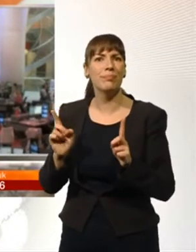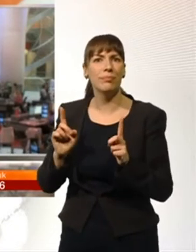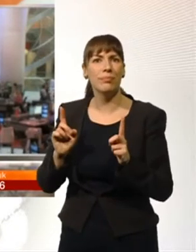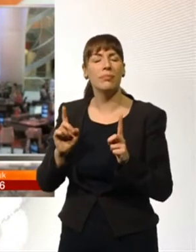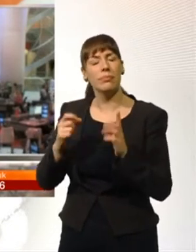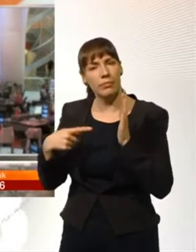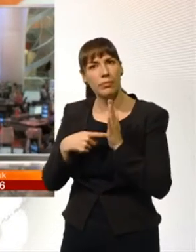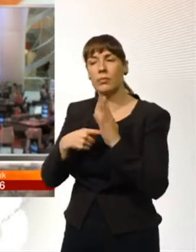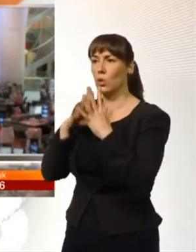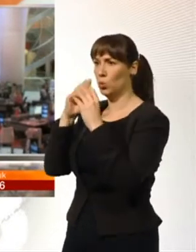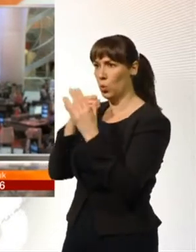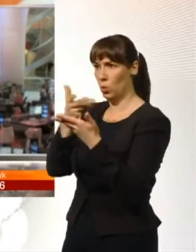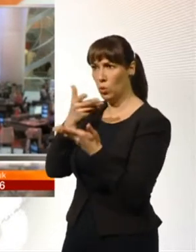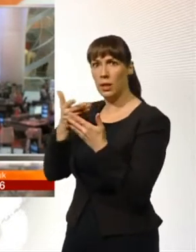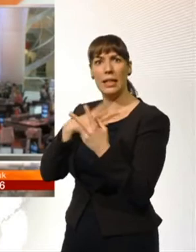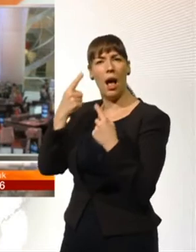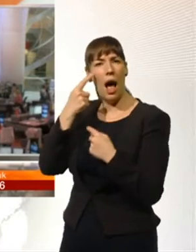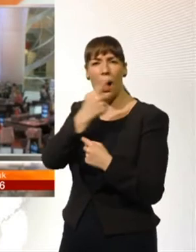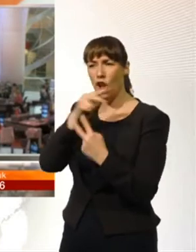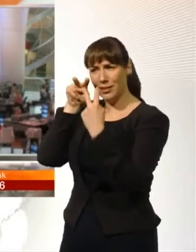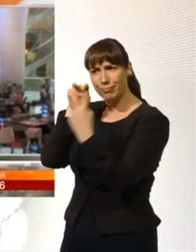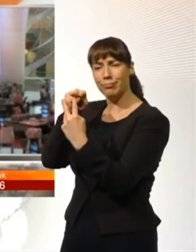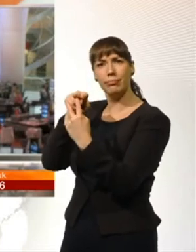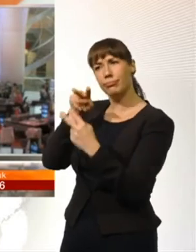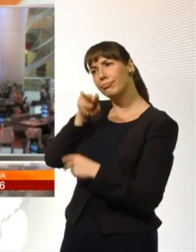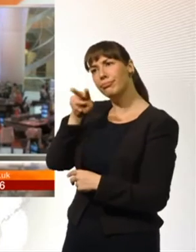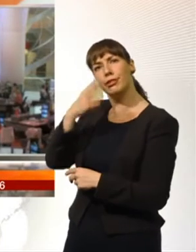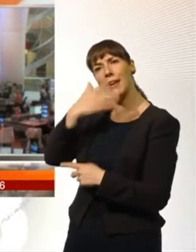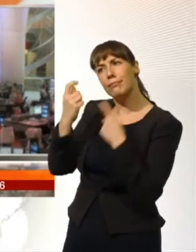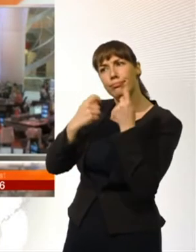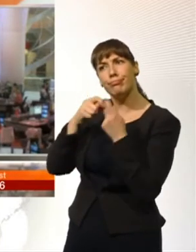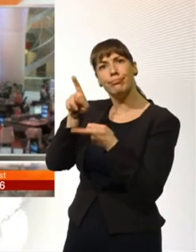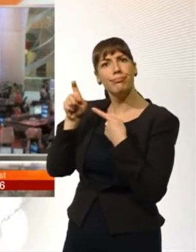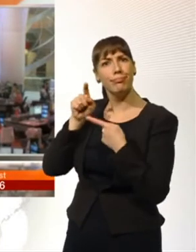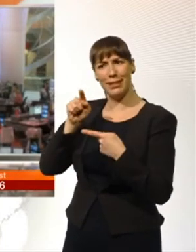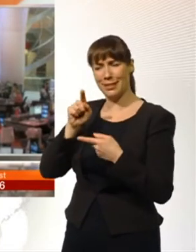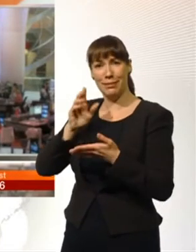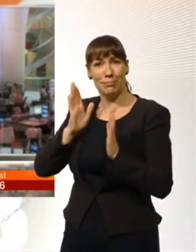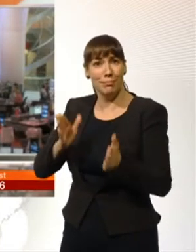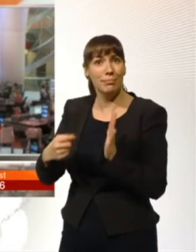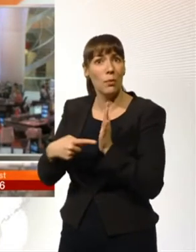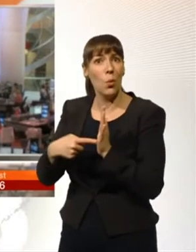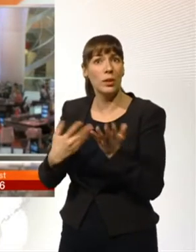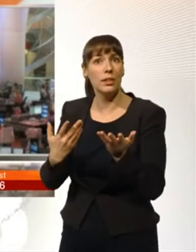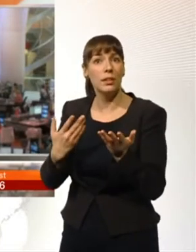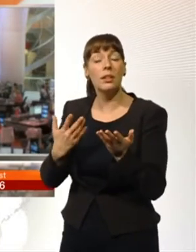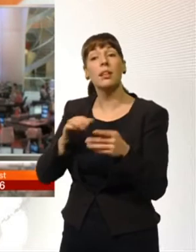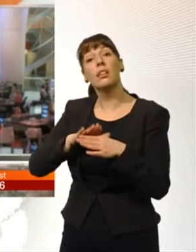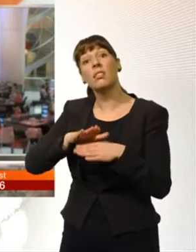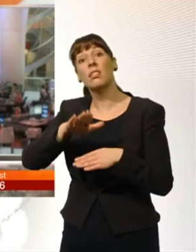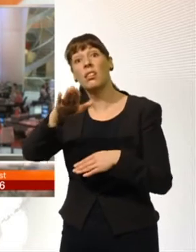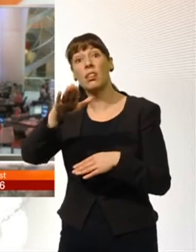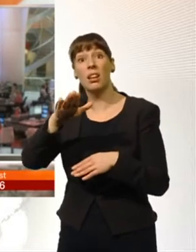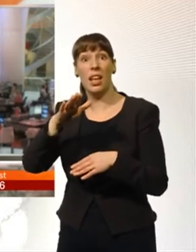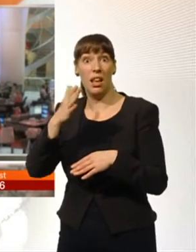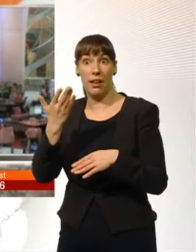contact when you speak, being able to watch somebody's face, it's all part of being a human being. And I think later on in life, it will get harder to